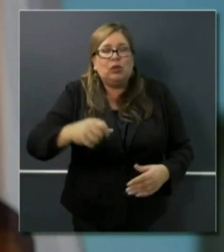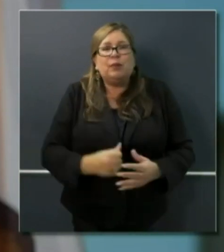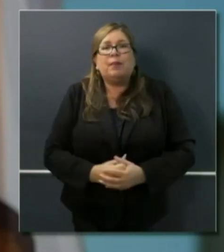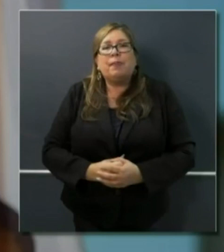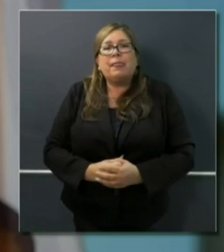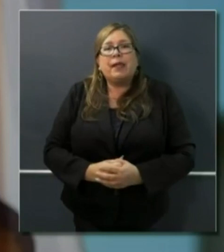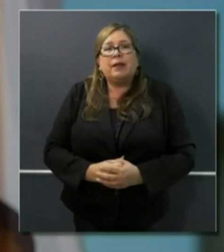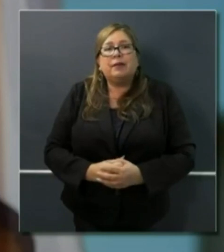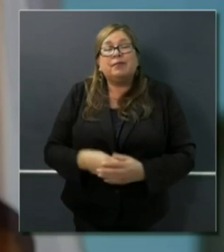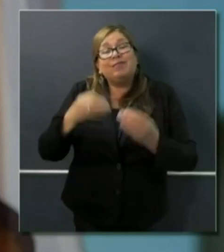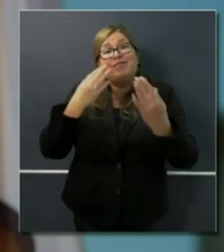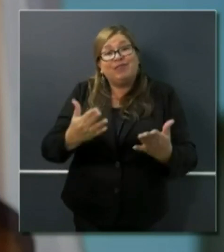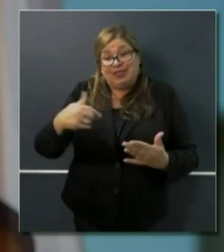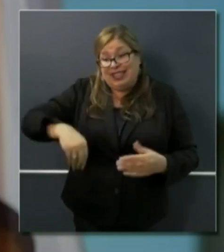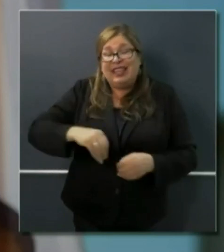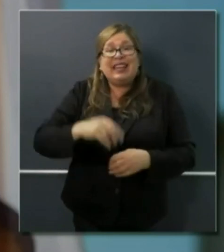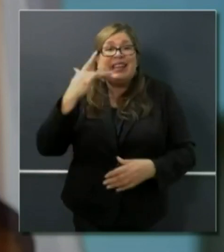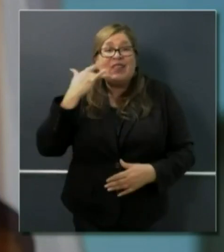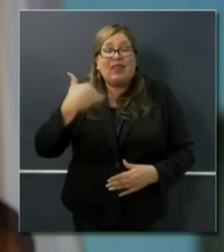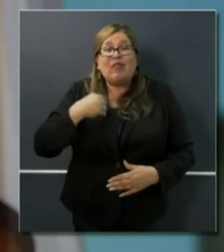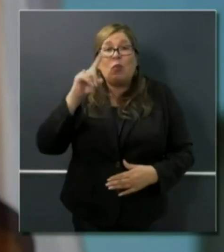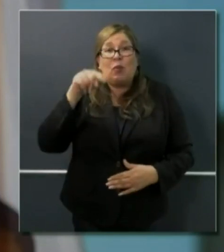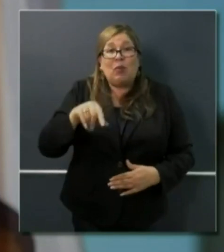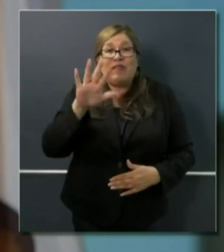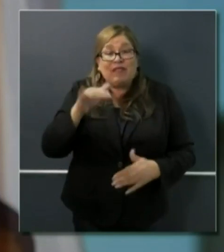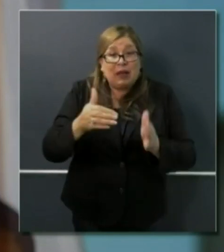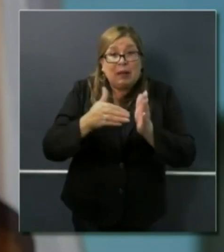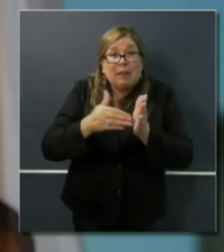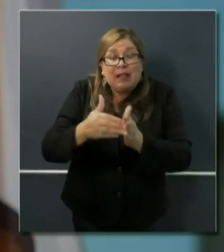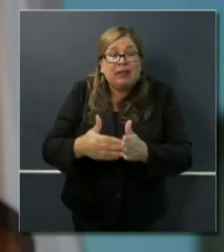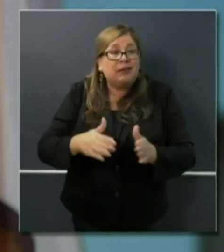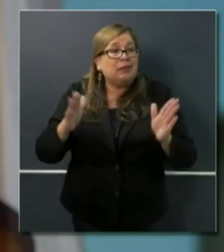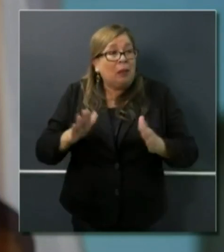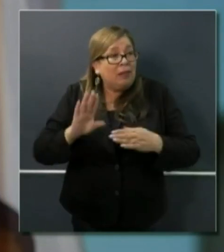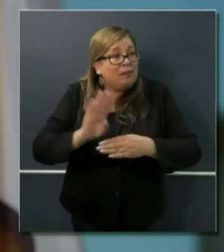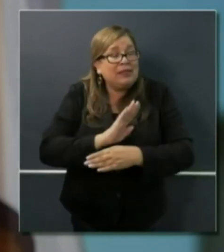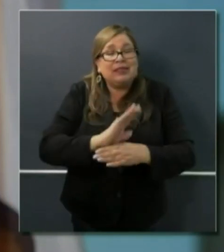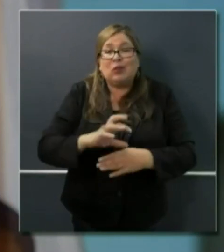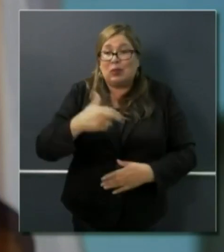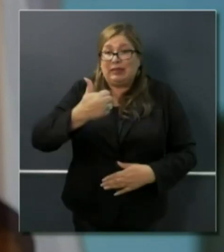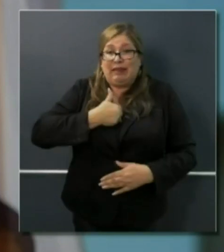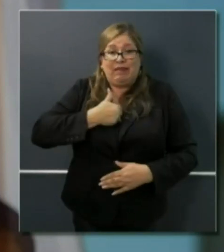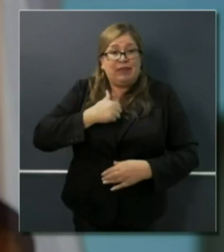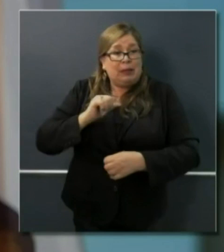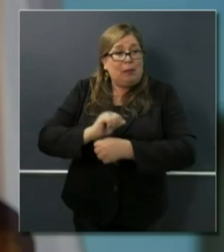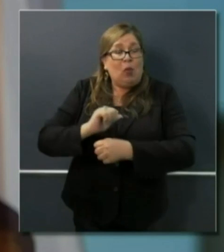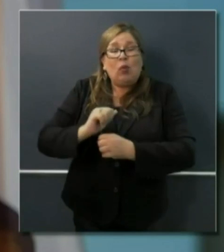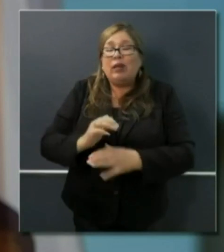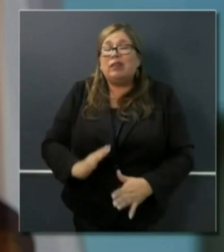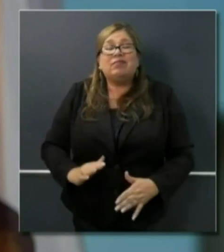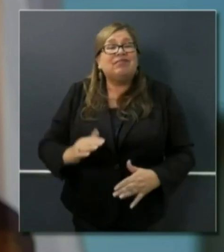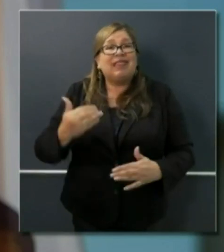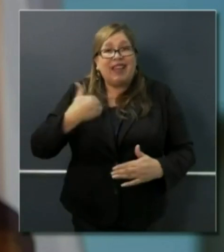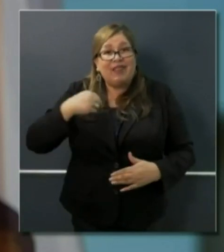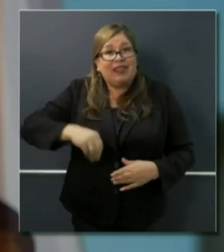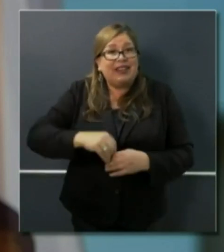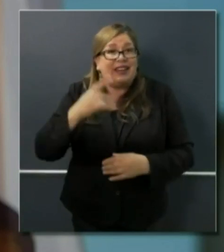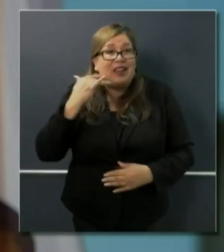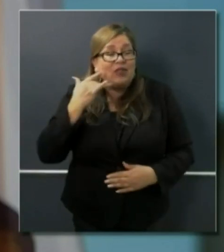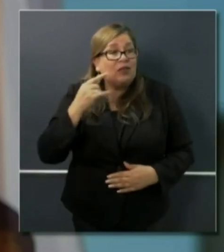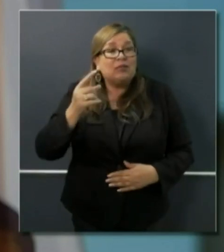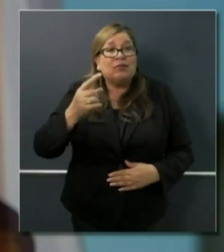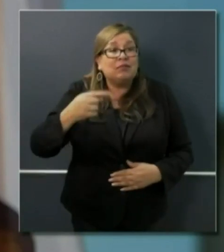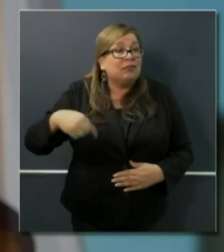half million that are self-employed. One and a half million small business men and women, individuals that